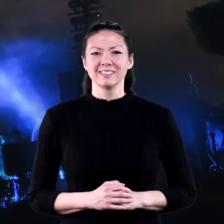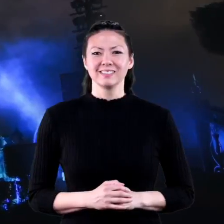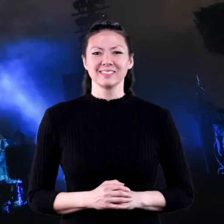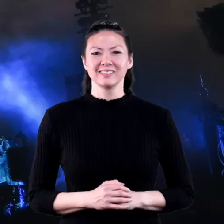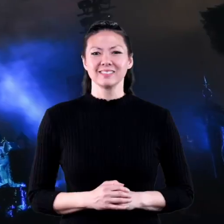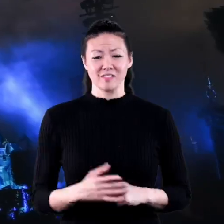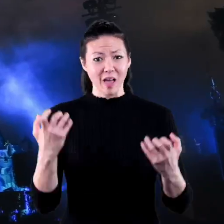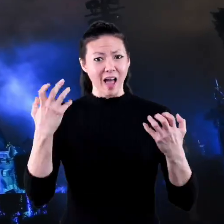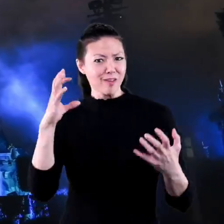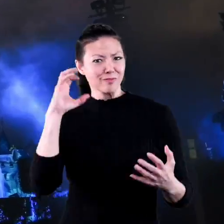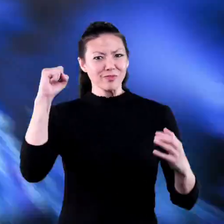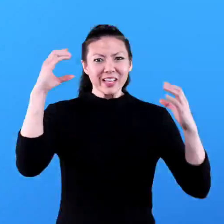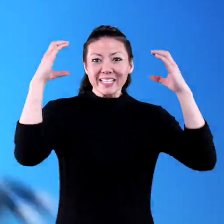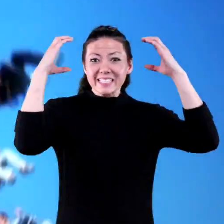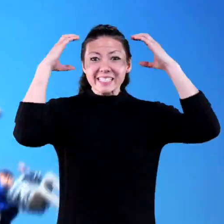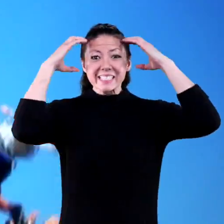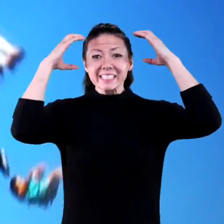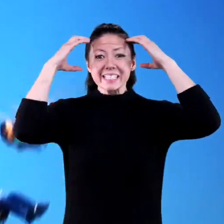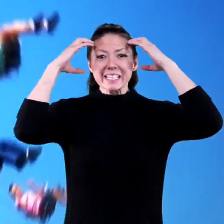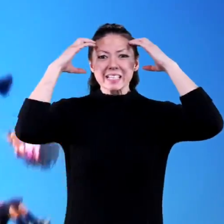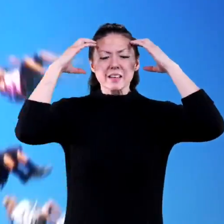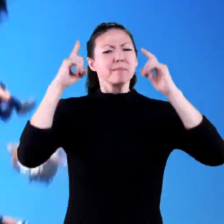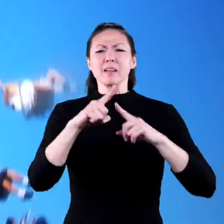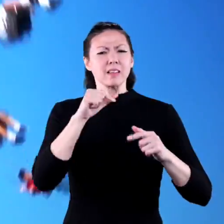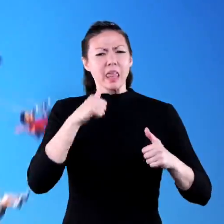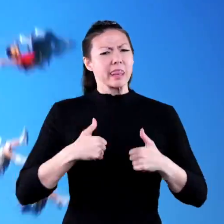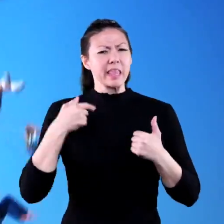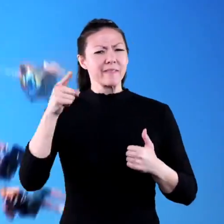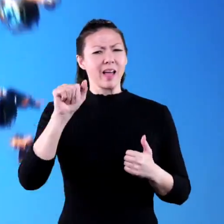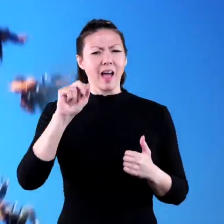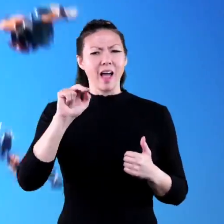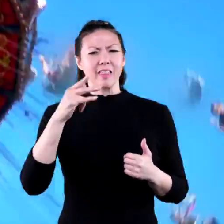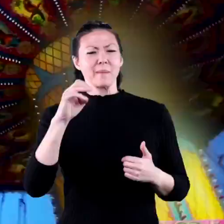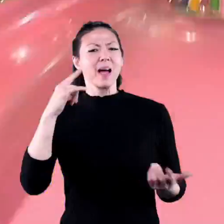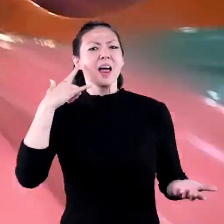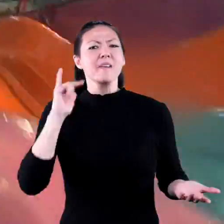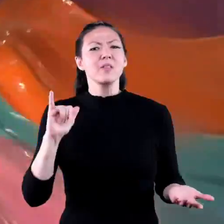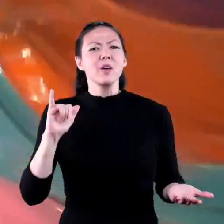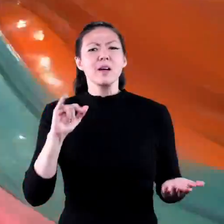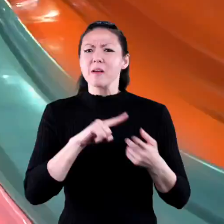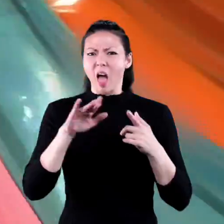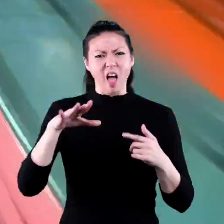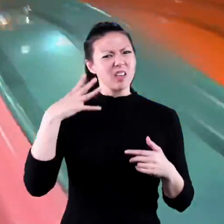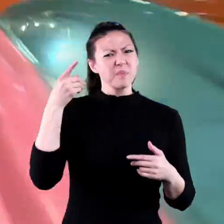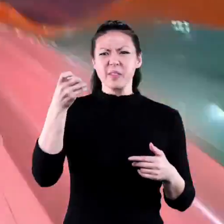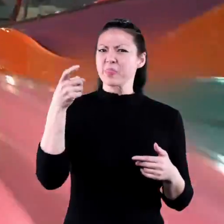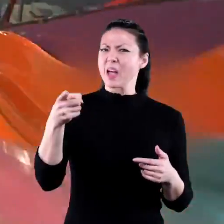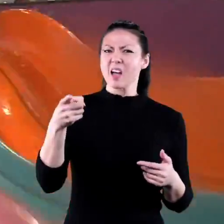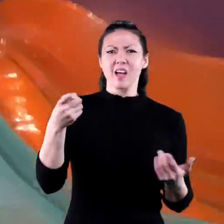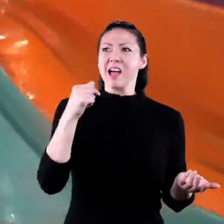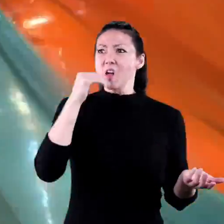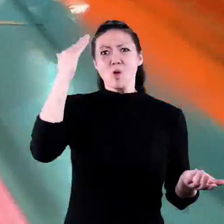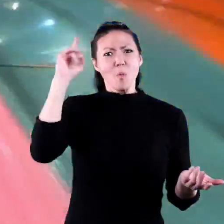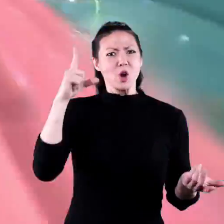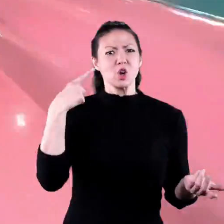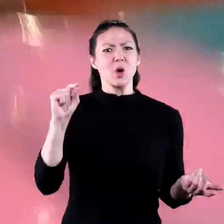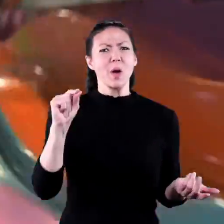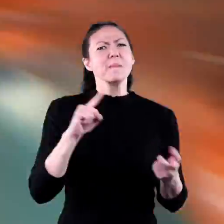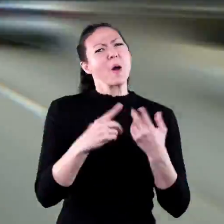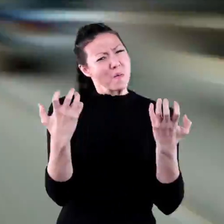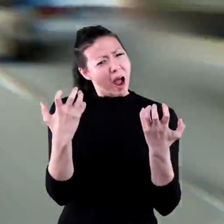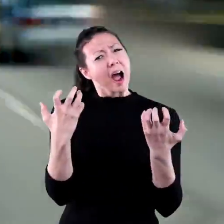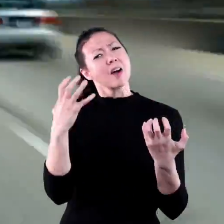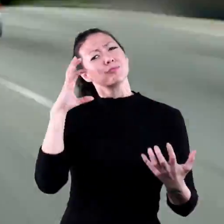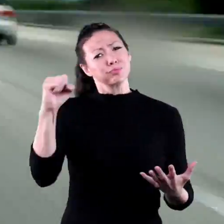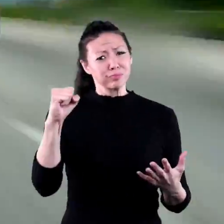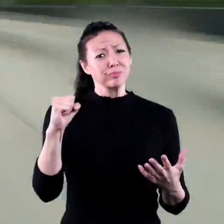If you wanted to go to Disneyland and didn't live in Anaheim, California and had never been there and didn't know the way but wanted to go so bad,